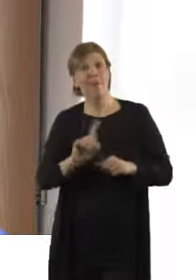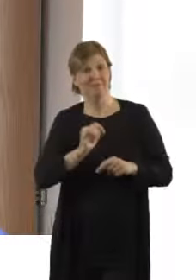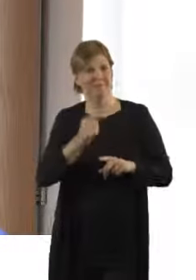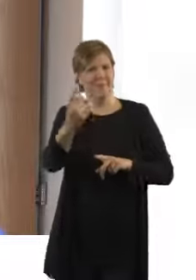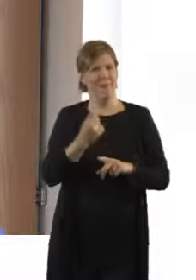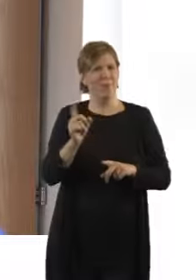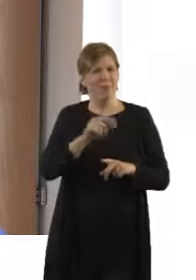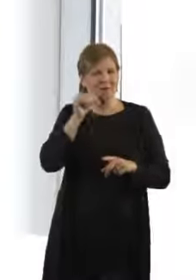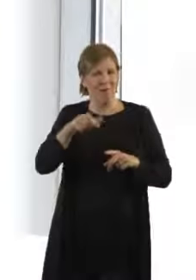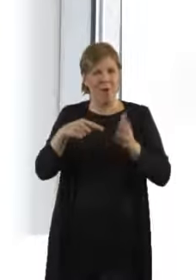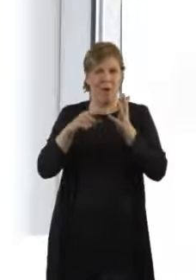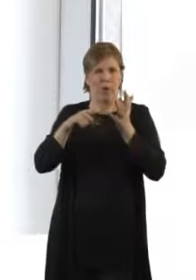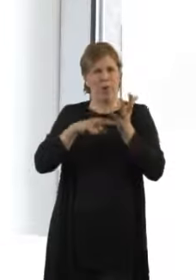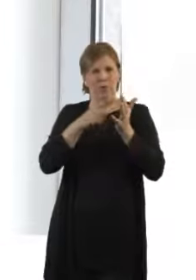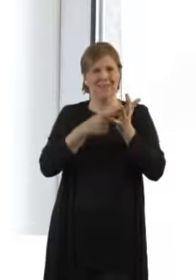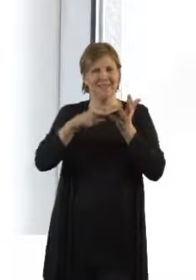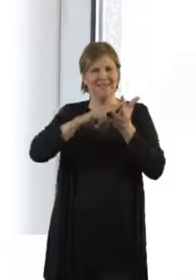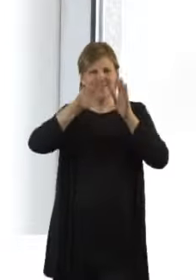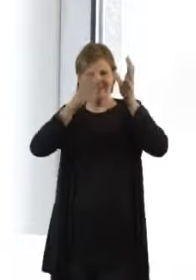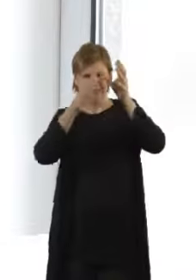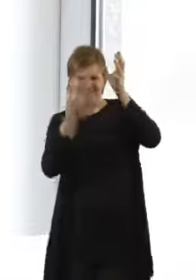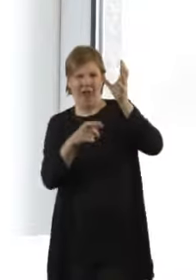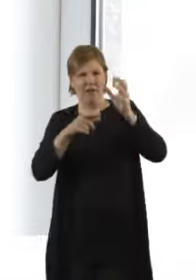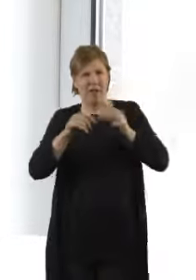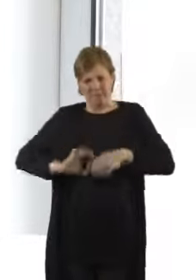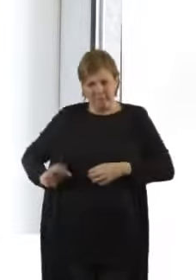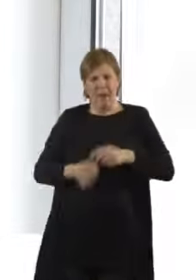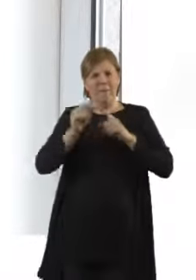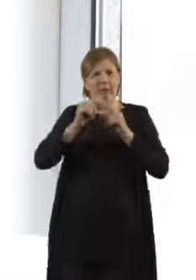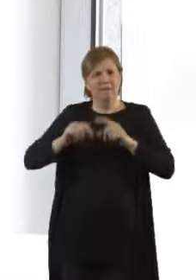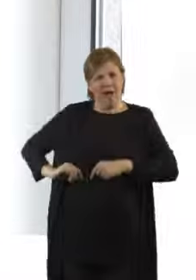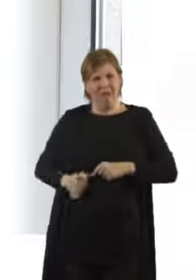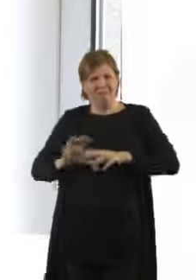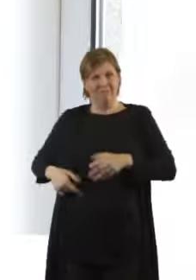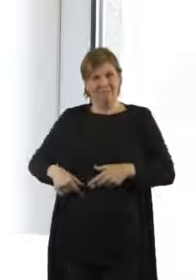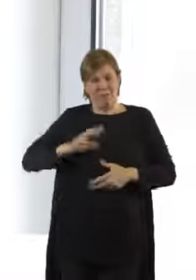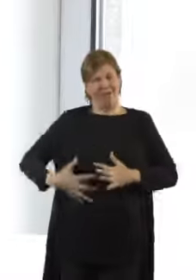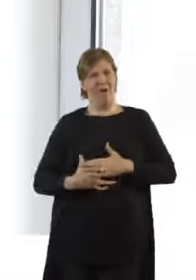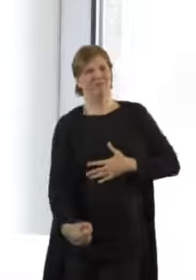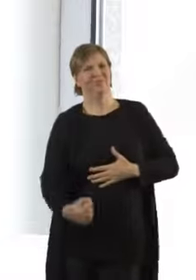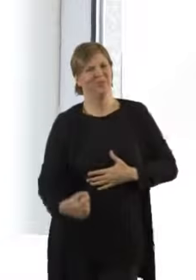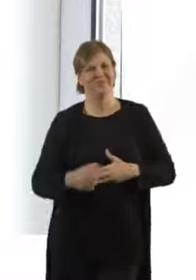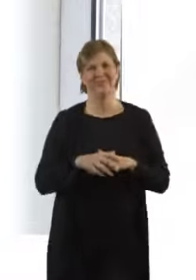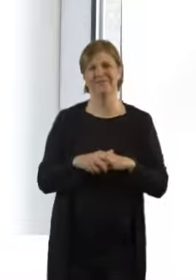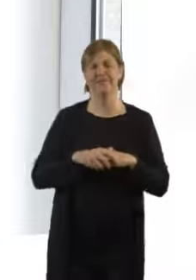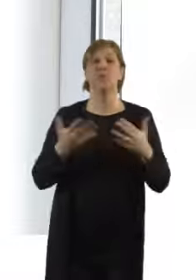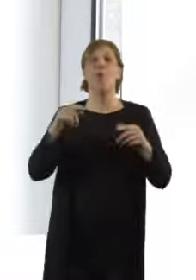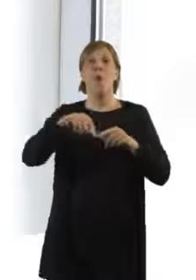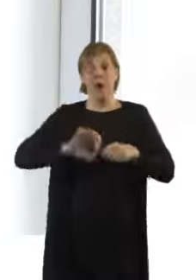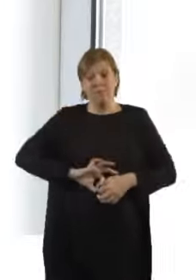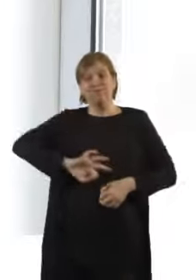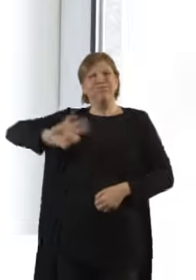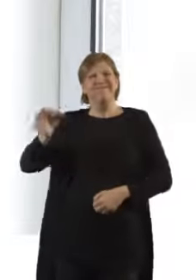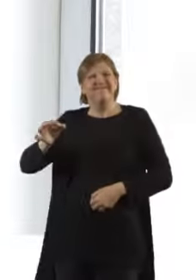placenta will be delivered. After a time, the umbilical cord will be clamped and cut. Now, the midwife will offer